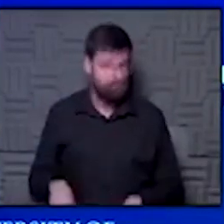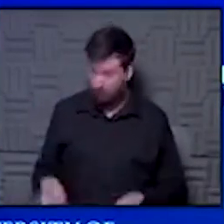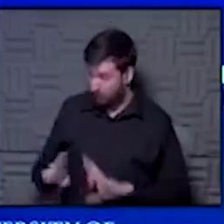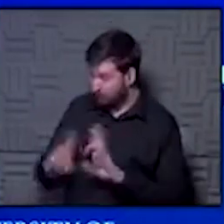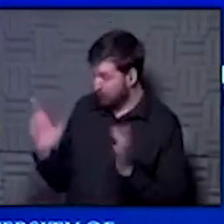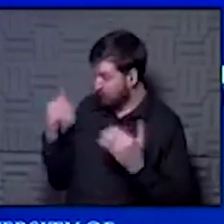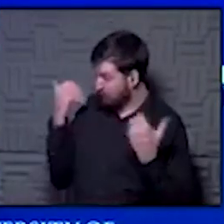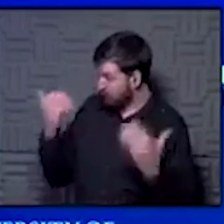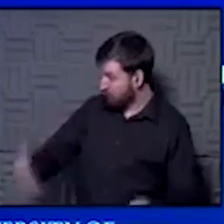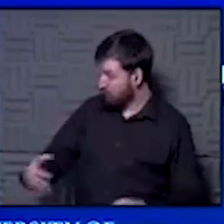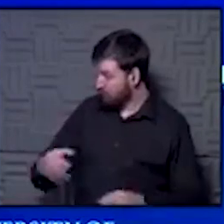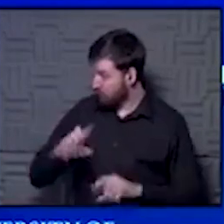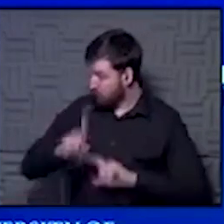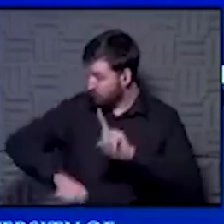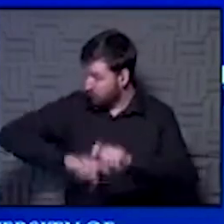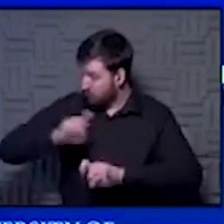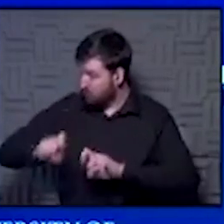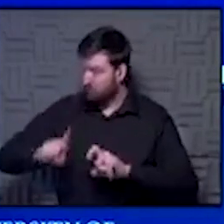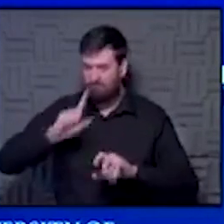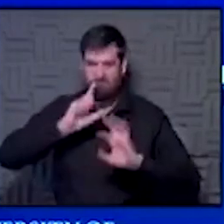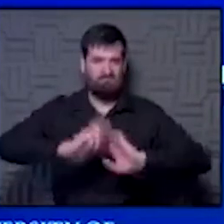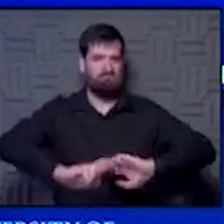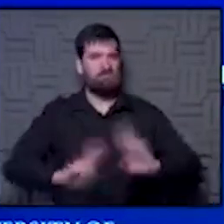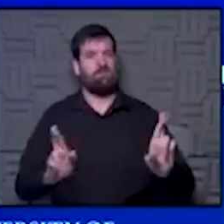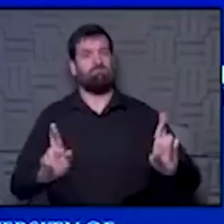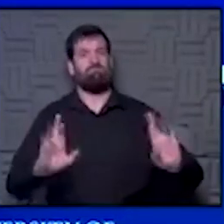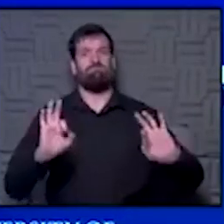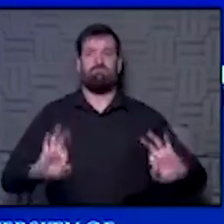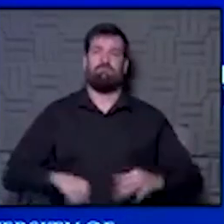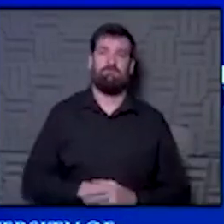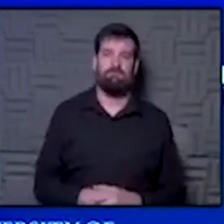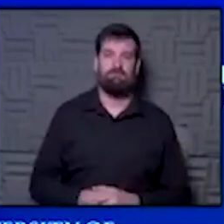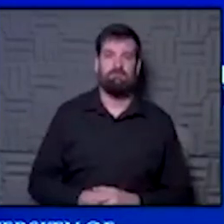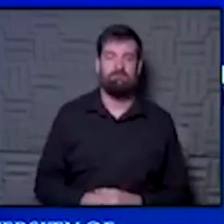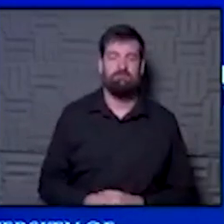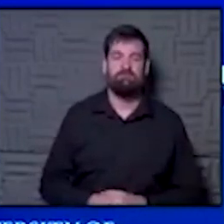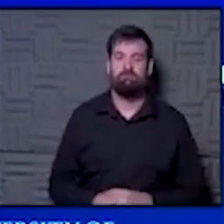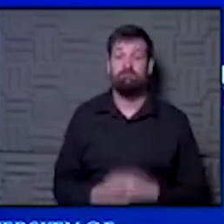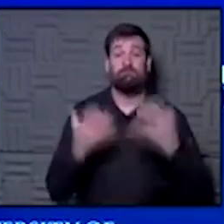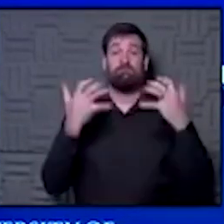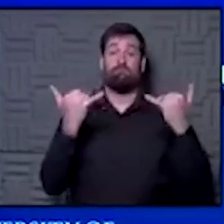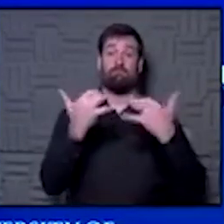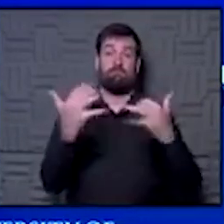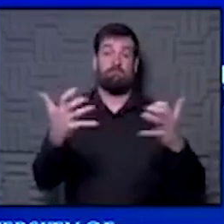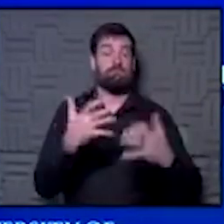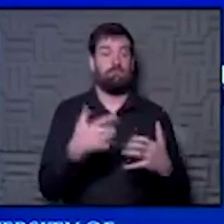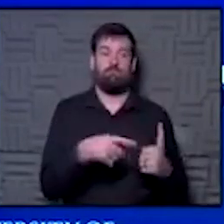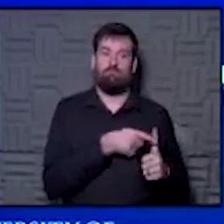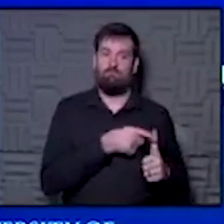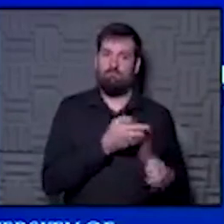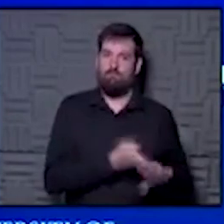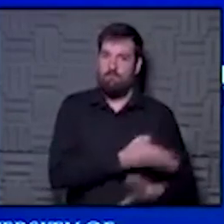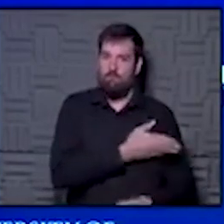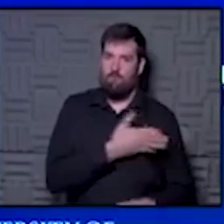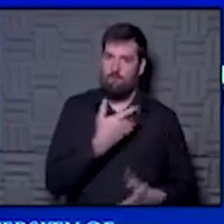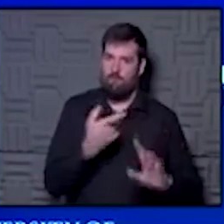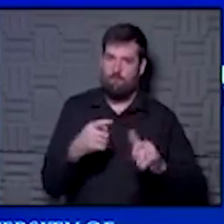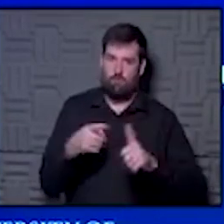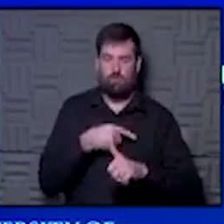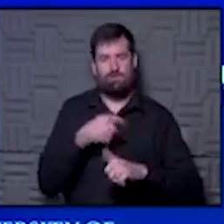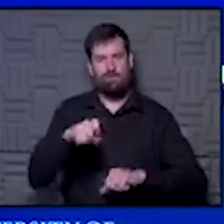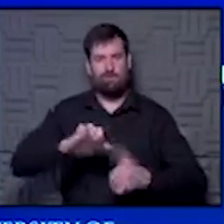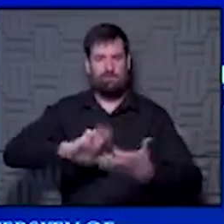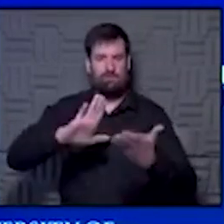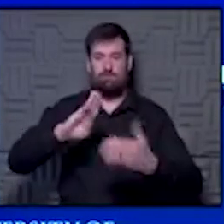some of the questions? I think we're ready. I think we're locked and loaded. Let's do this. Let's it. Let's move to community. And before I go to this first one, we've got to address